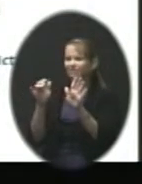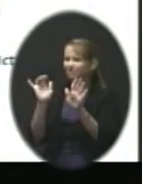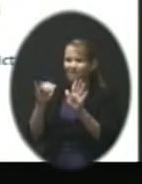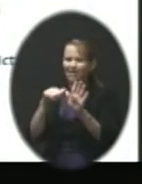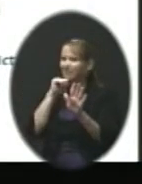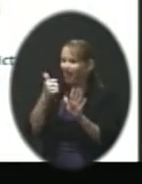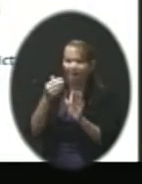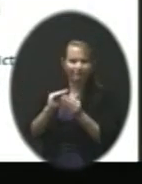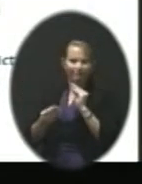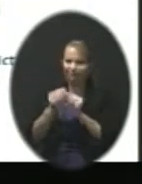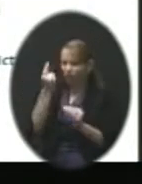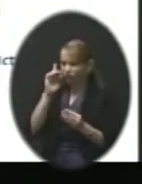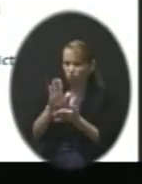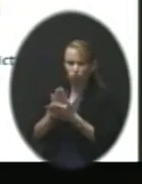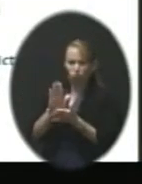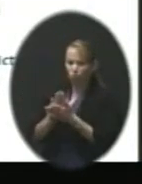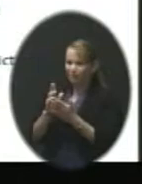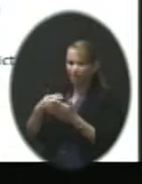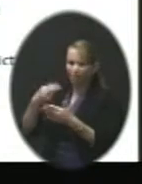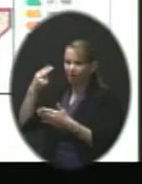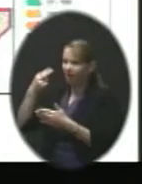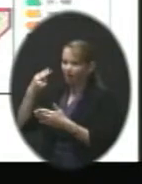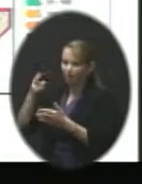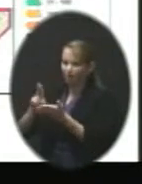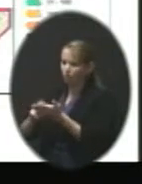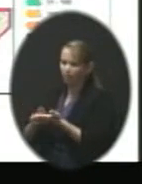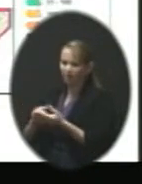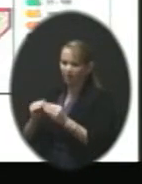schools that are at high enrollment numbers.